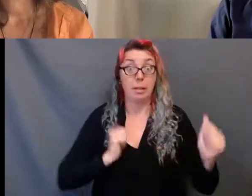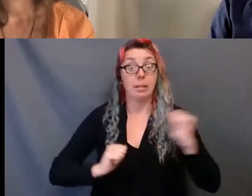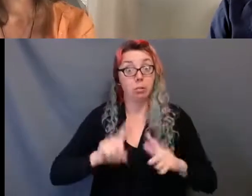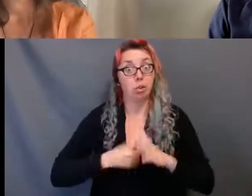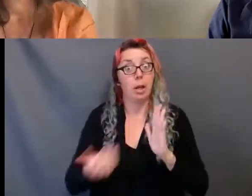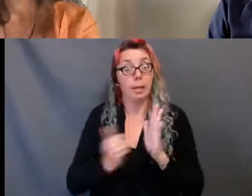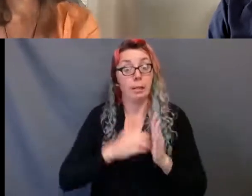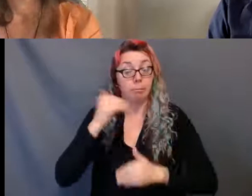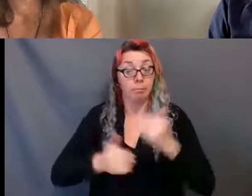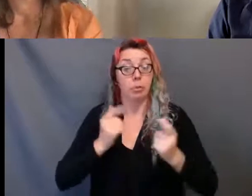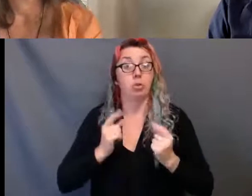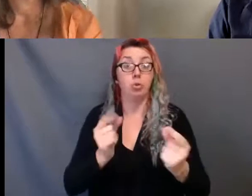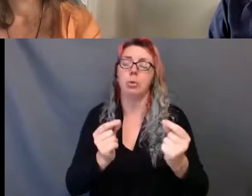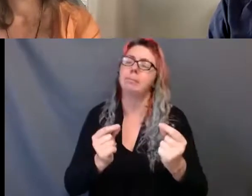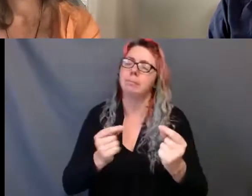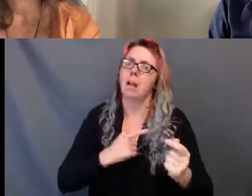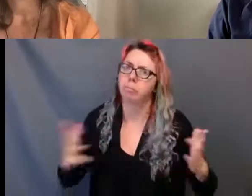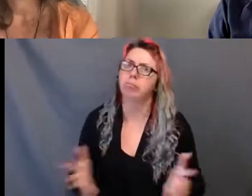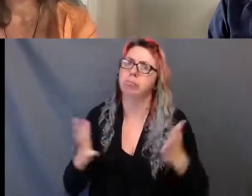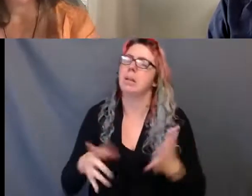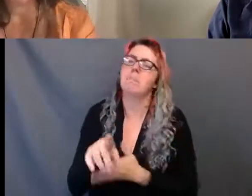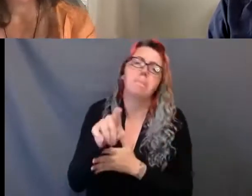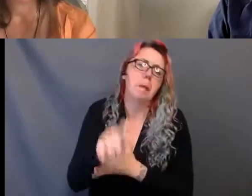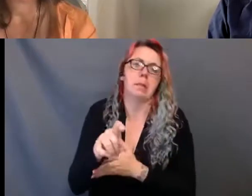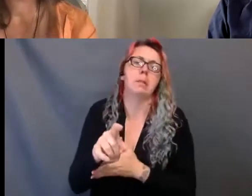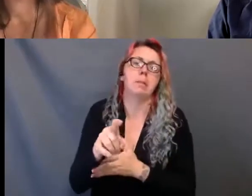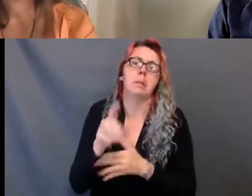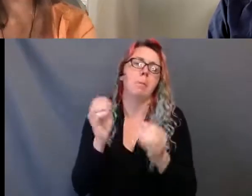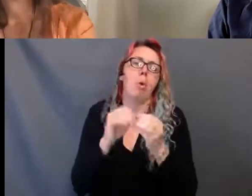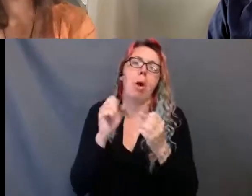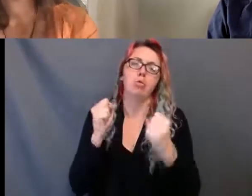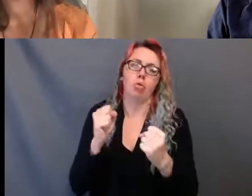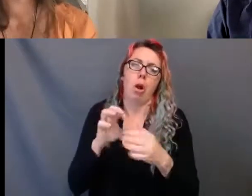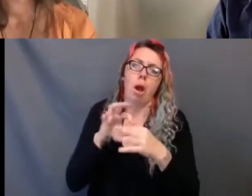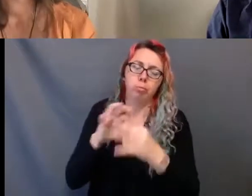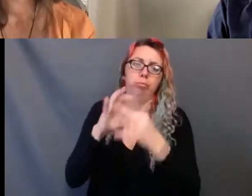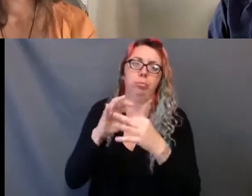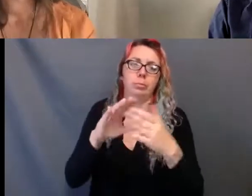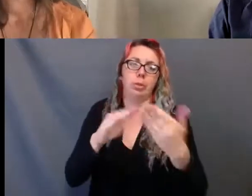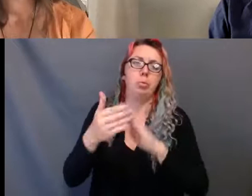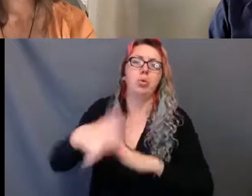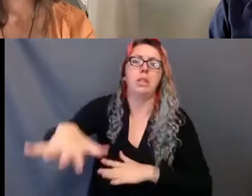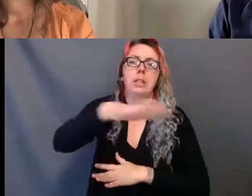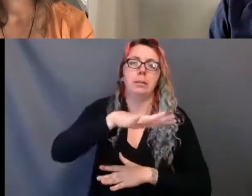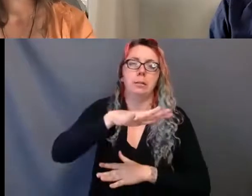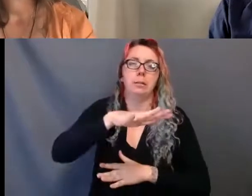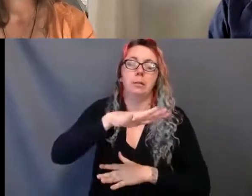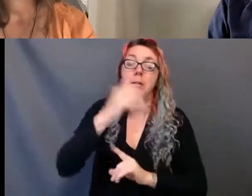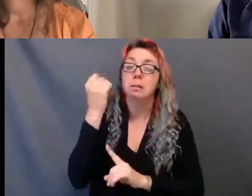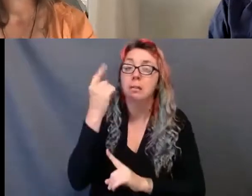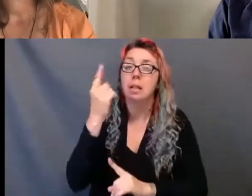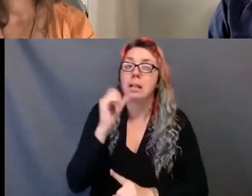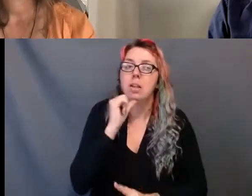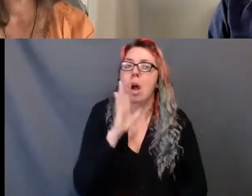Theatres must build relationships with the broader community beyond their usual subscriber base. They need to create